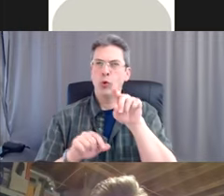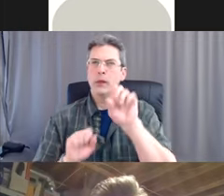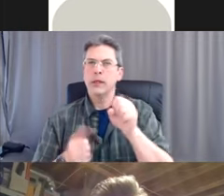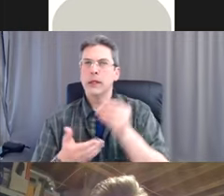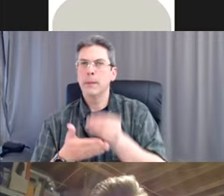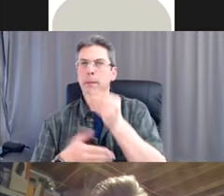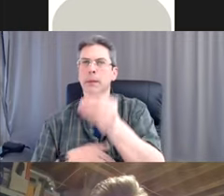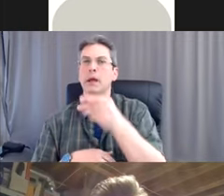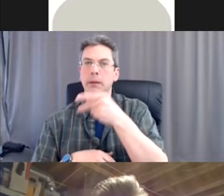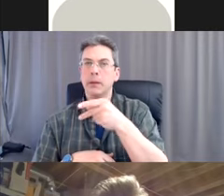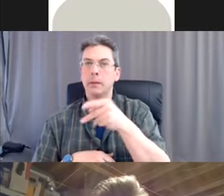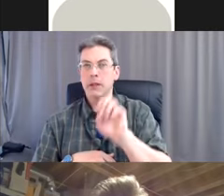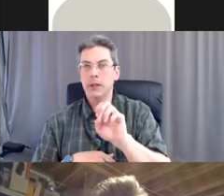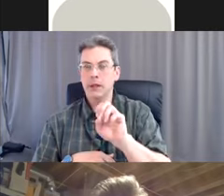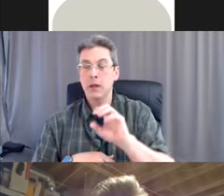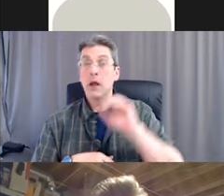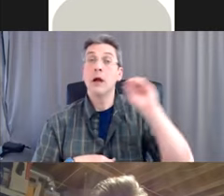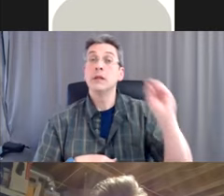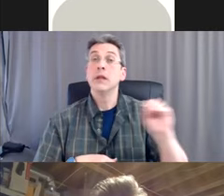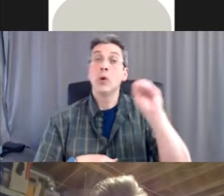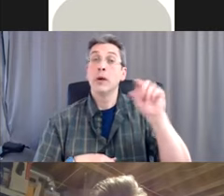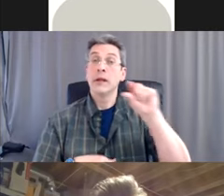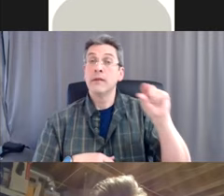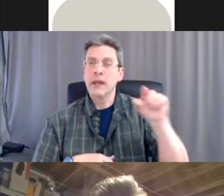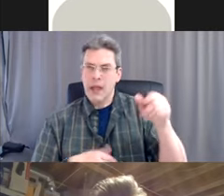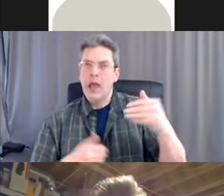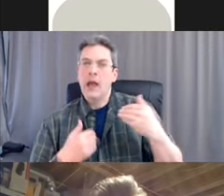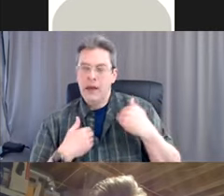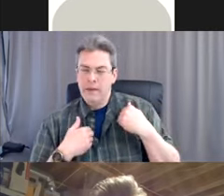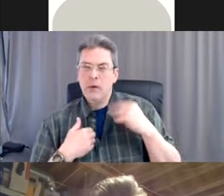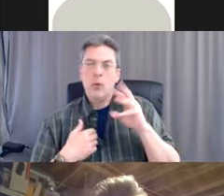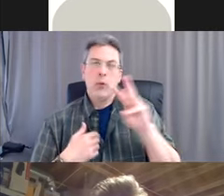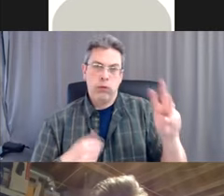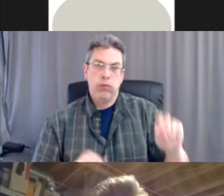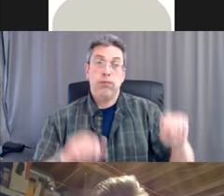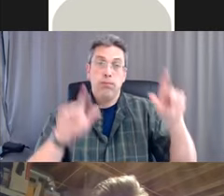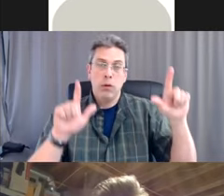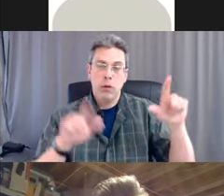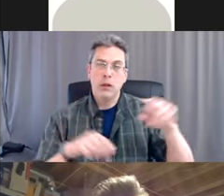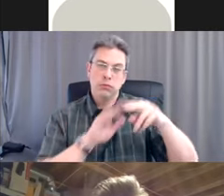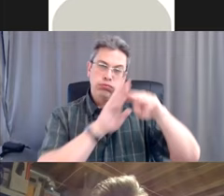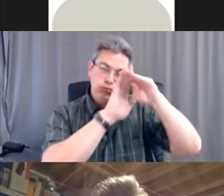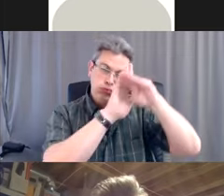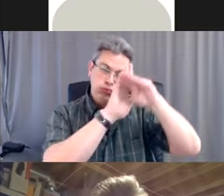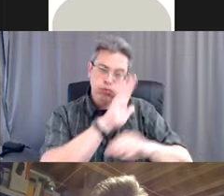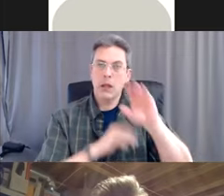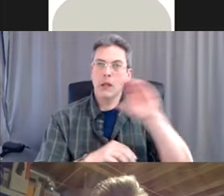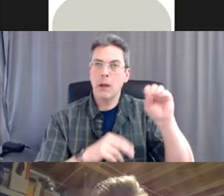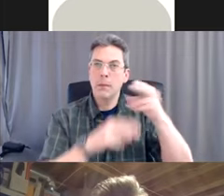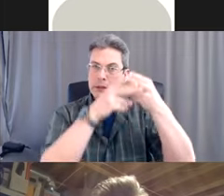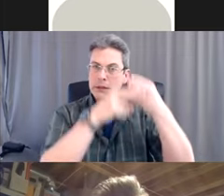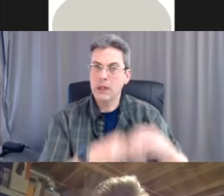interior government has a website, um, where they have a list of companies. And once again, as a disclaimer,